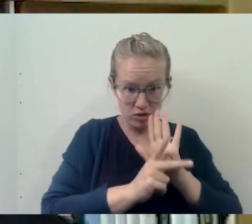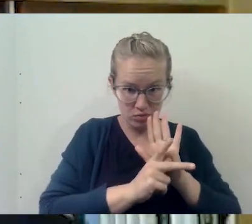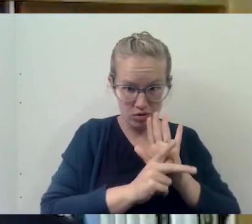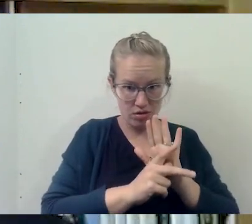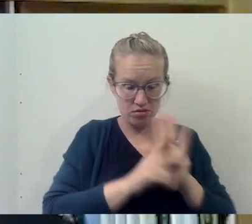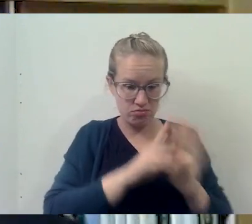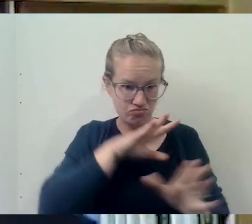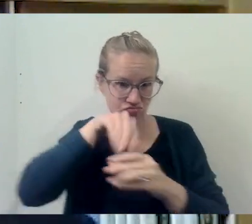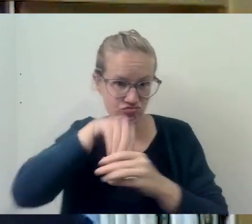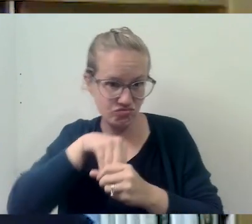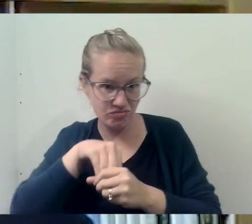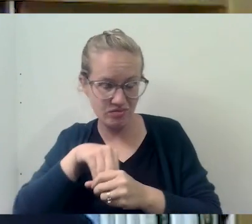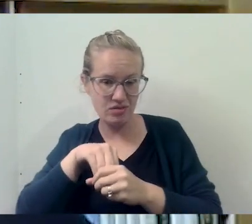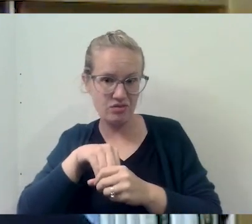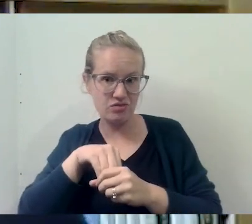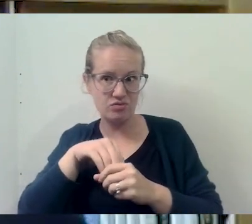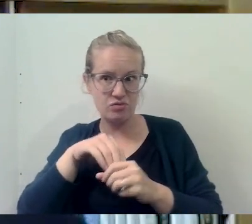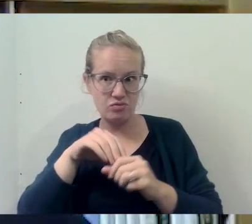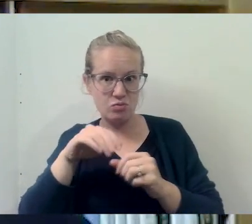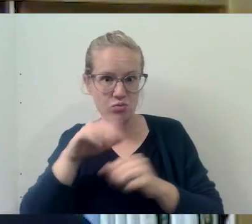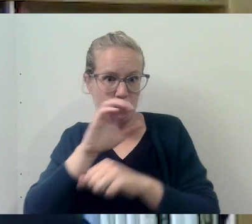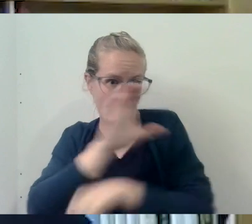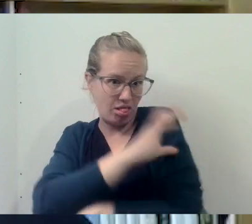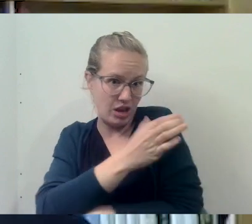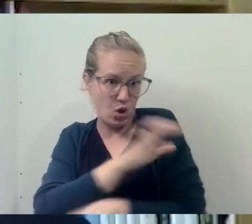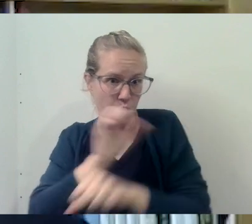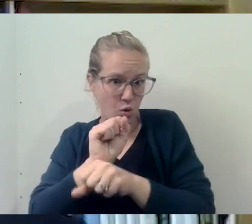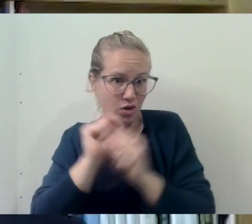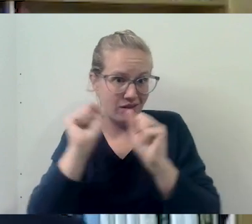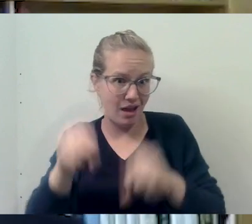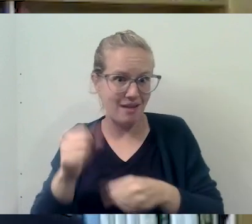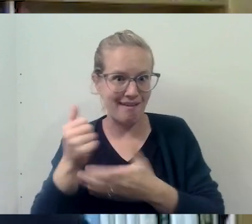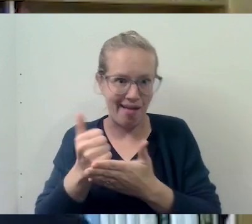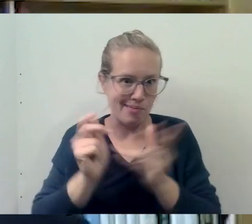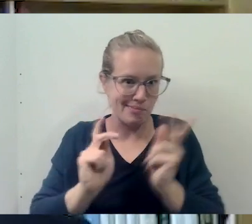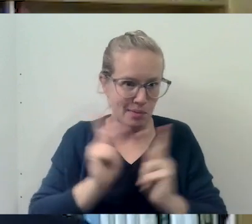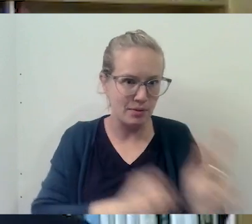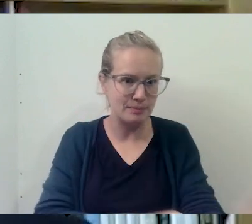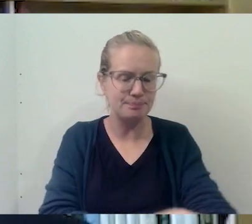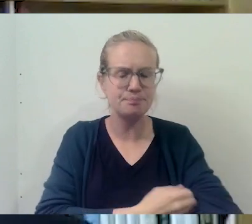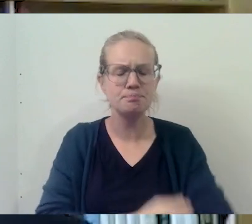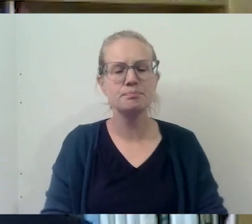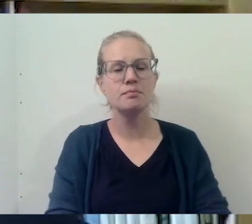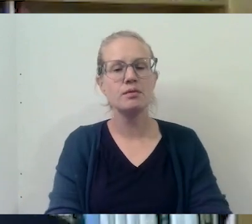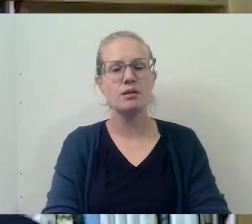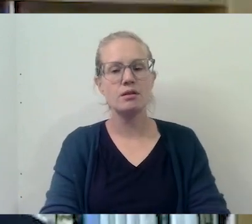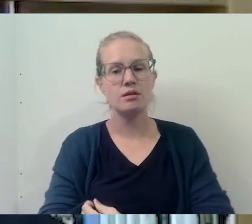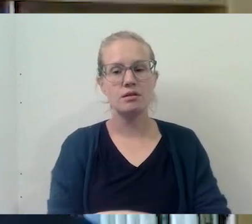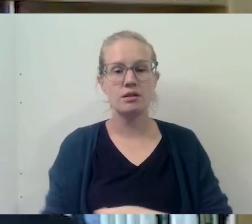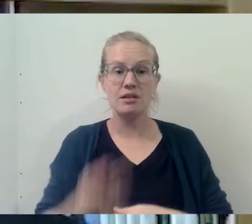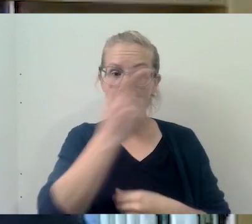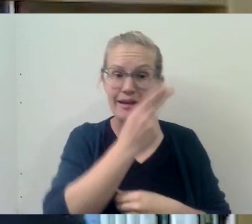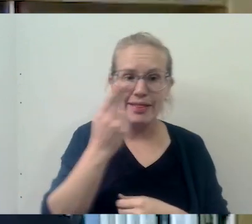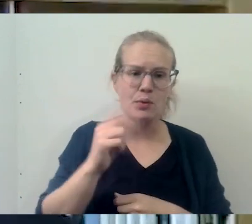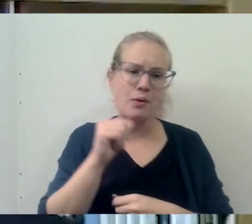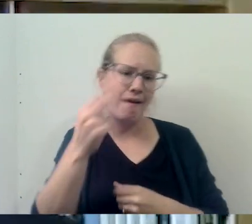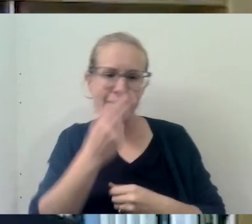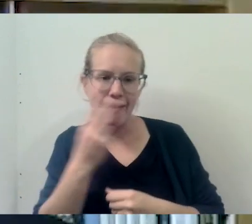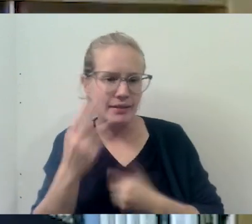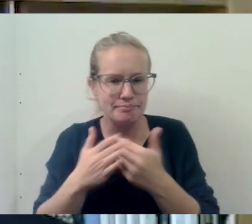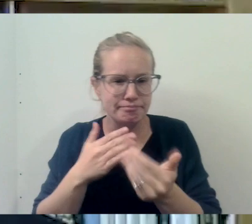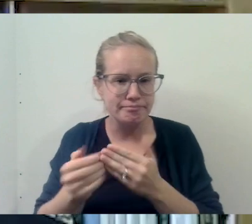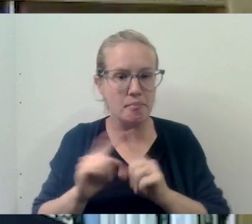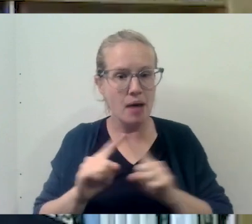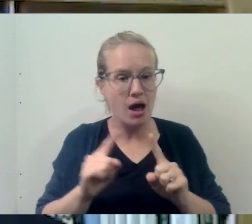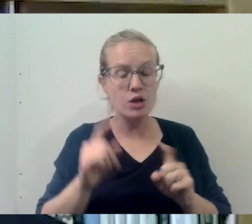in their clinical work to help people, whether they're Catholic or not Catholic or whatever,